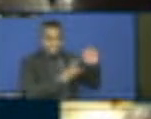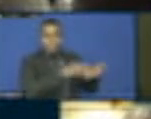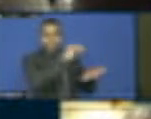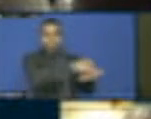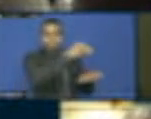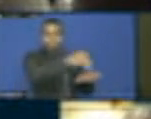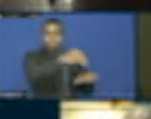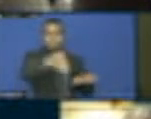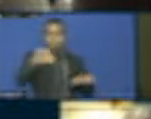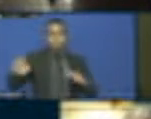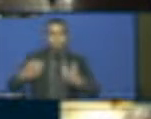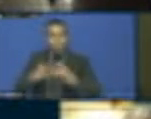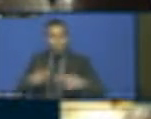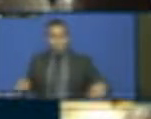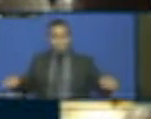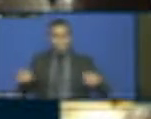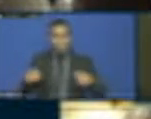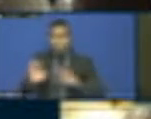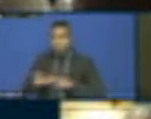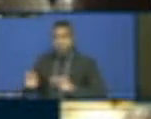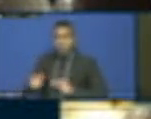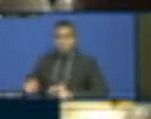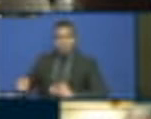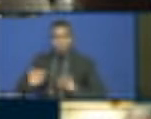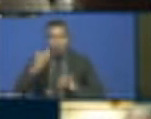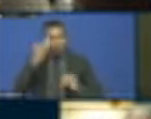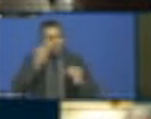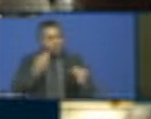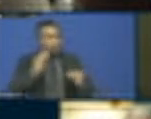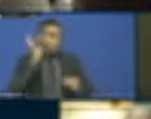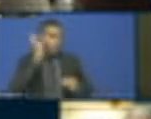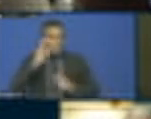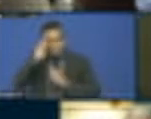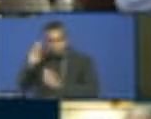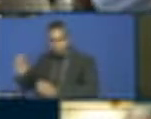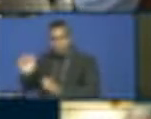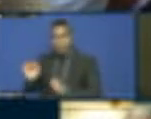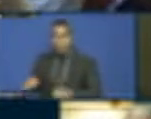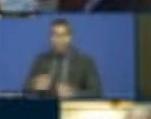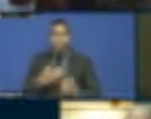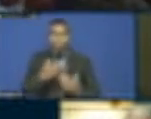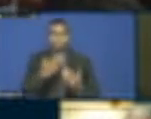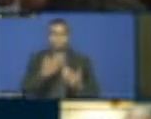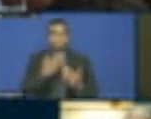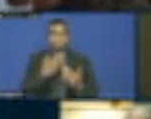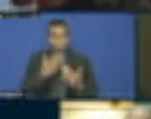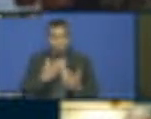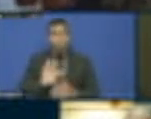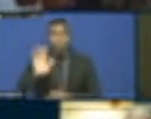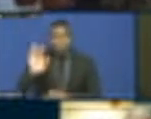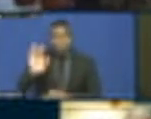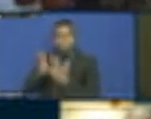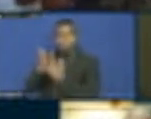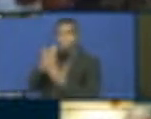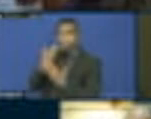we are talking about urbanization. This urbanization takes place because people are moving from the rural areas to towns. If